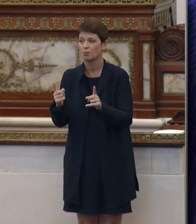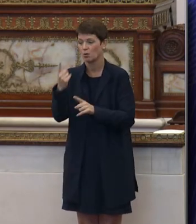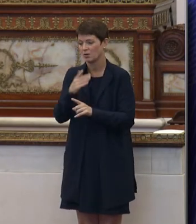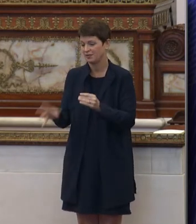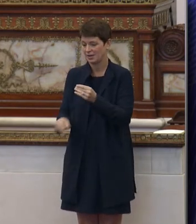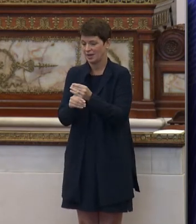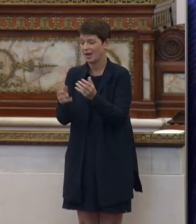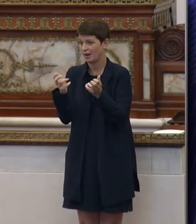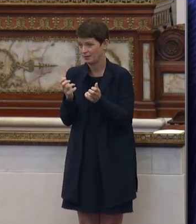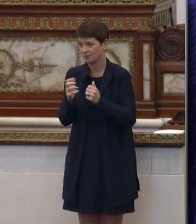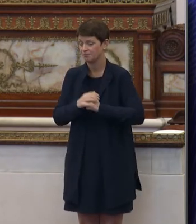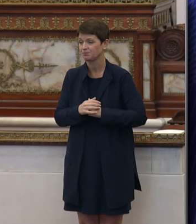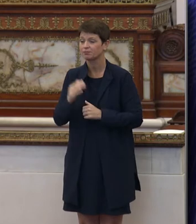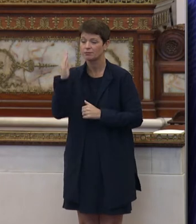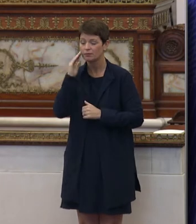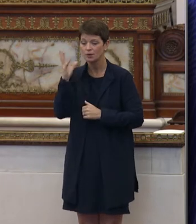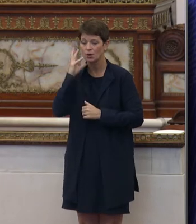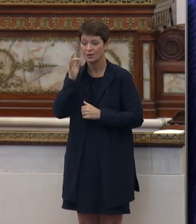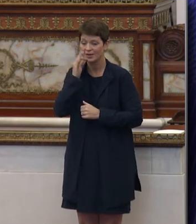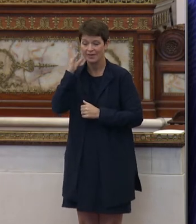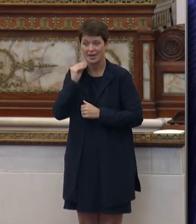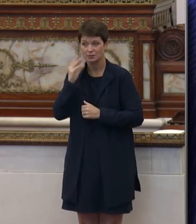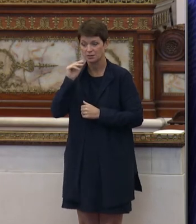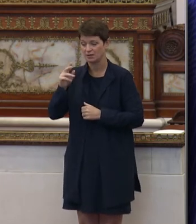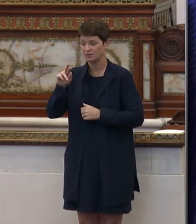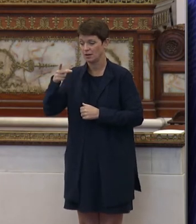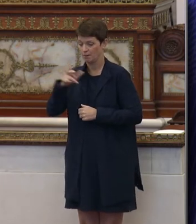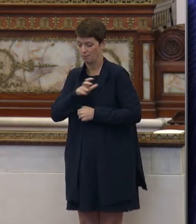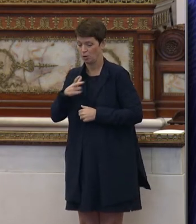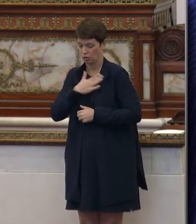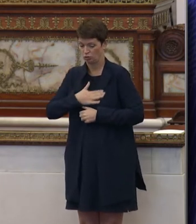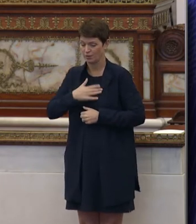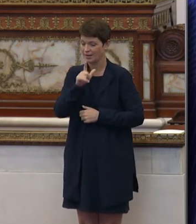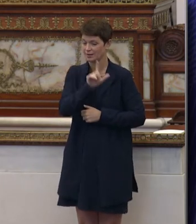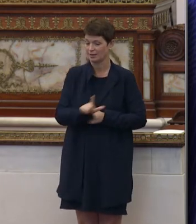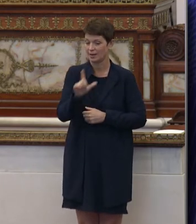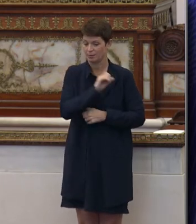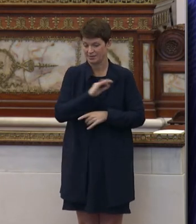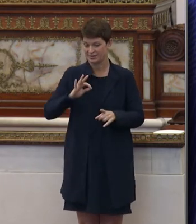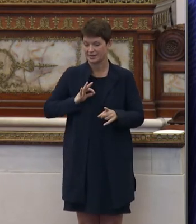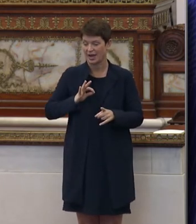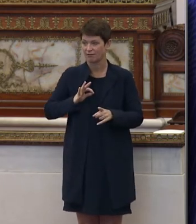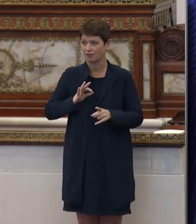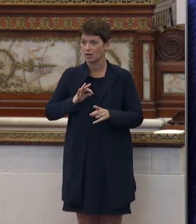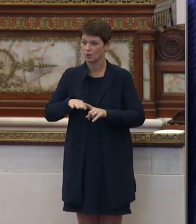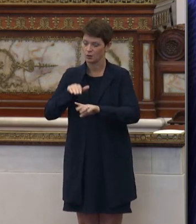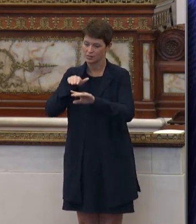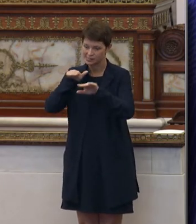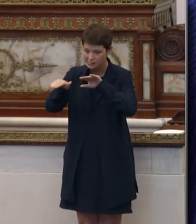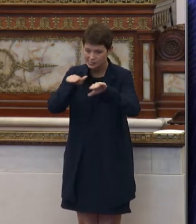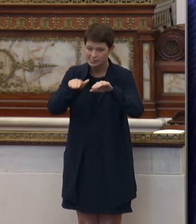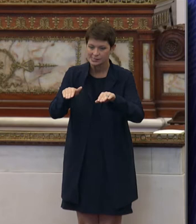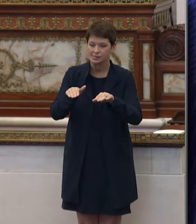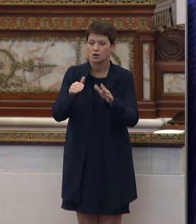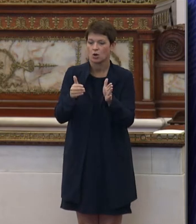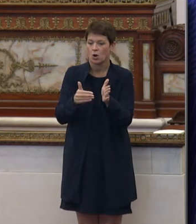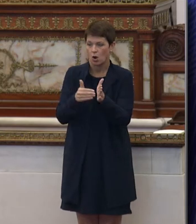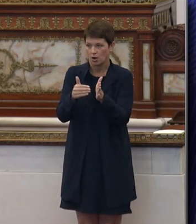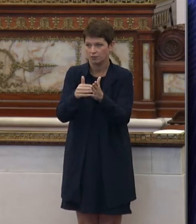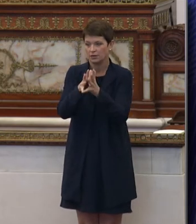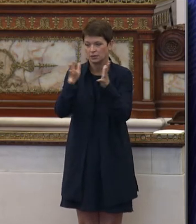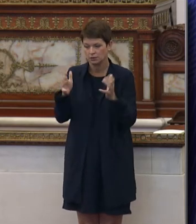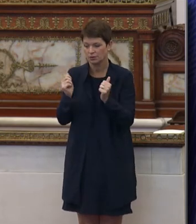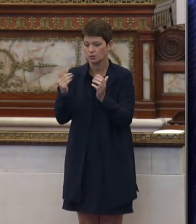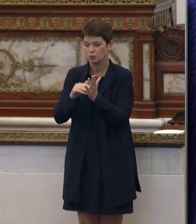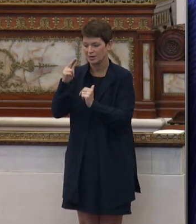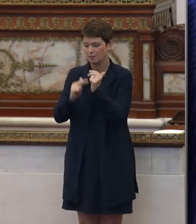just add, too, is I do know the expertise of the Parks and Rec and the library staff were leaned on heavily back in the inception